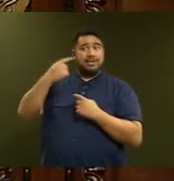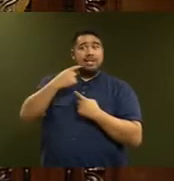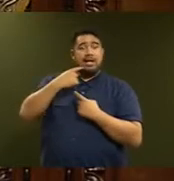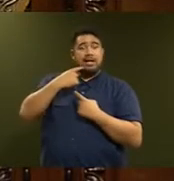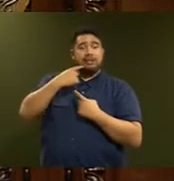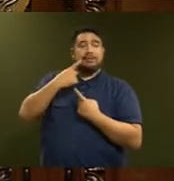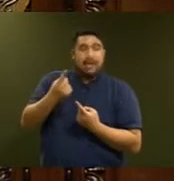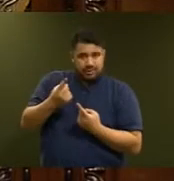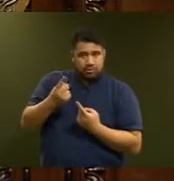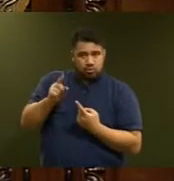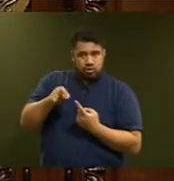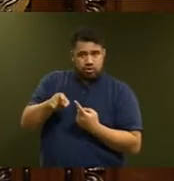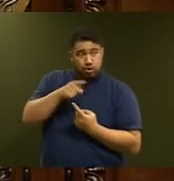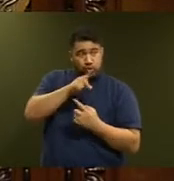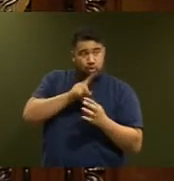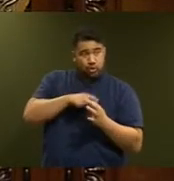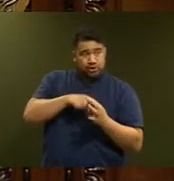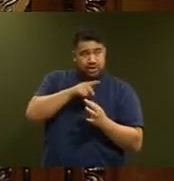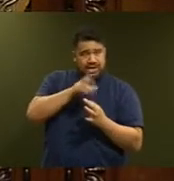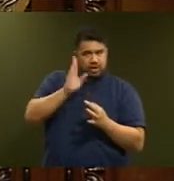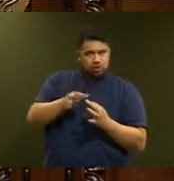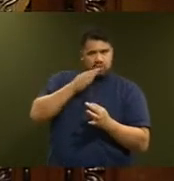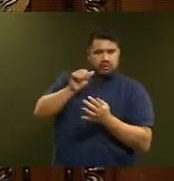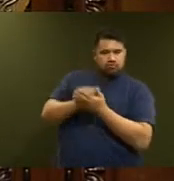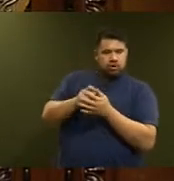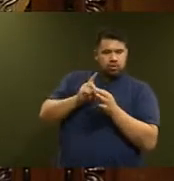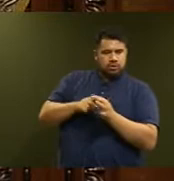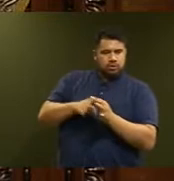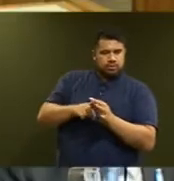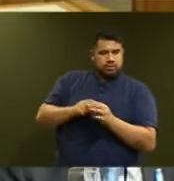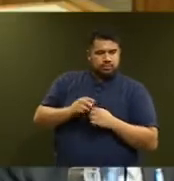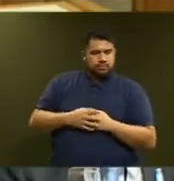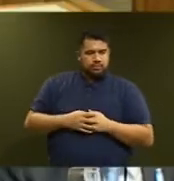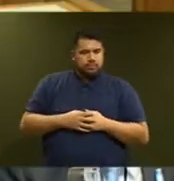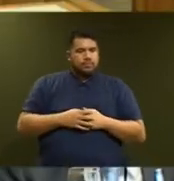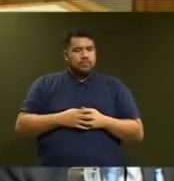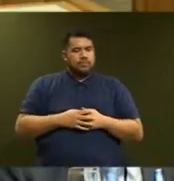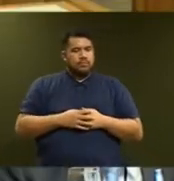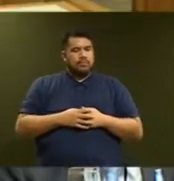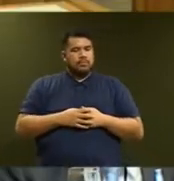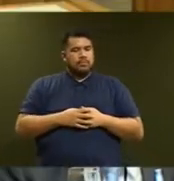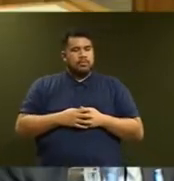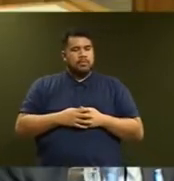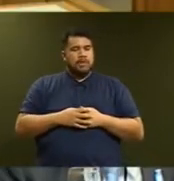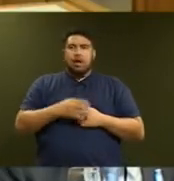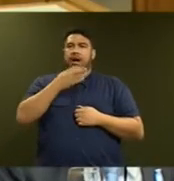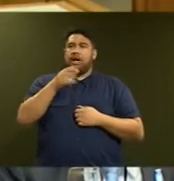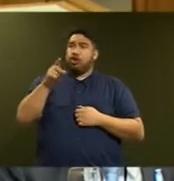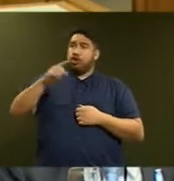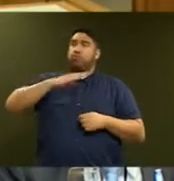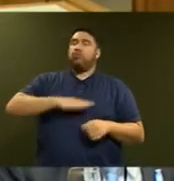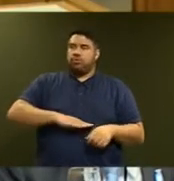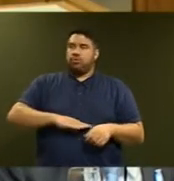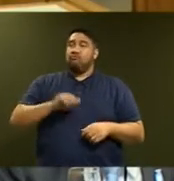the member to rephrase it. It's important that we get these things right, because we're about to have a change. Is he relieved to hear in the House today the Prime Minister